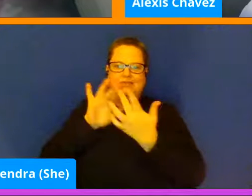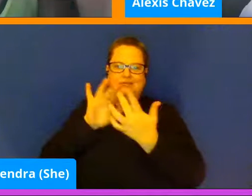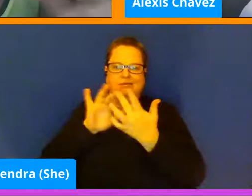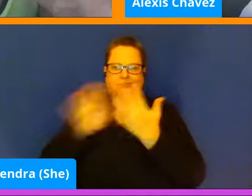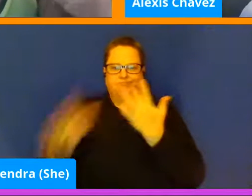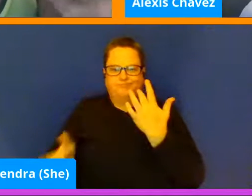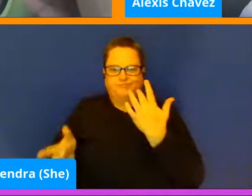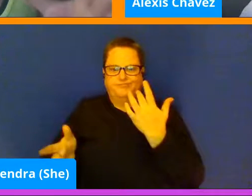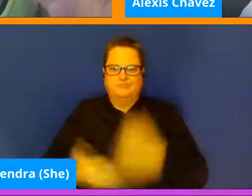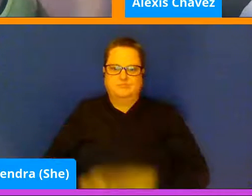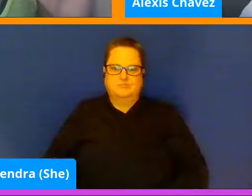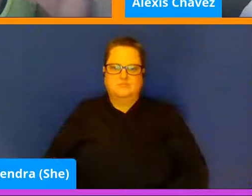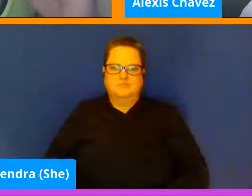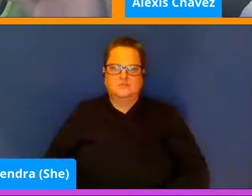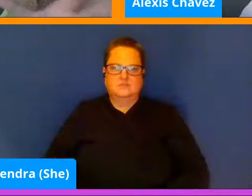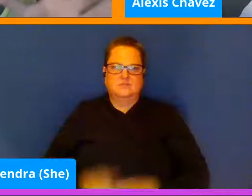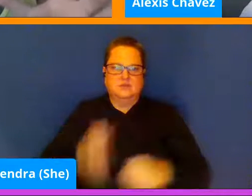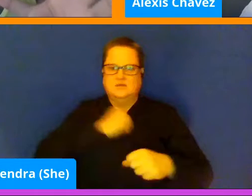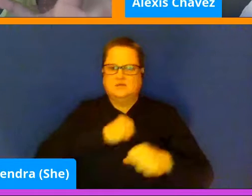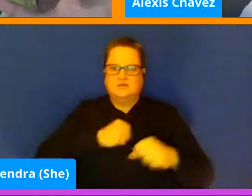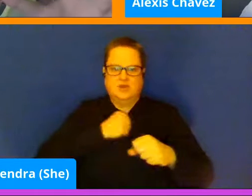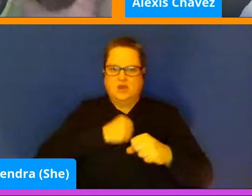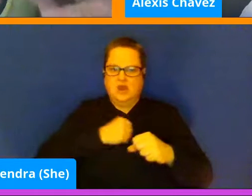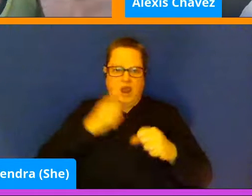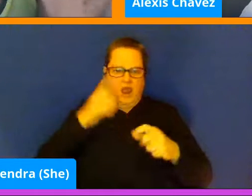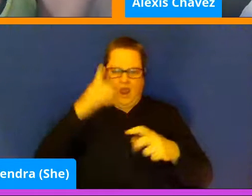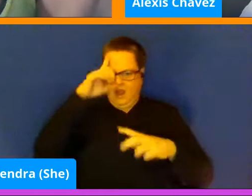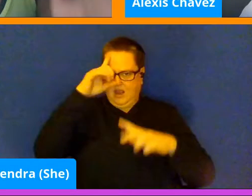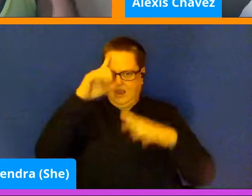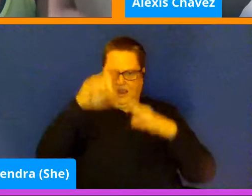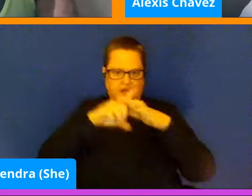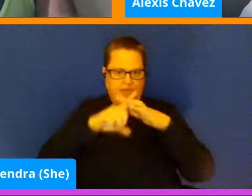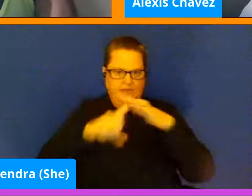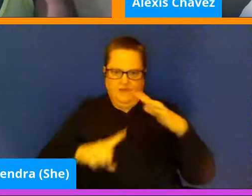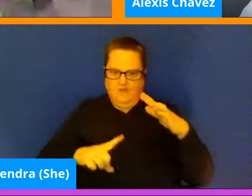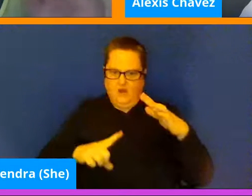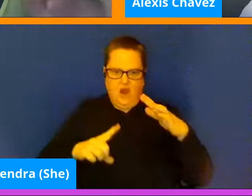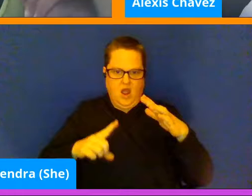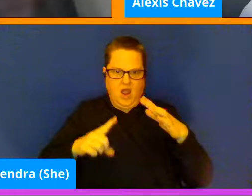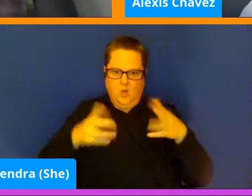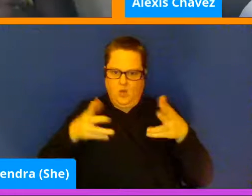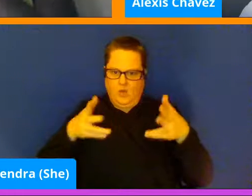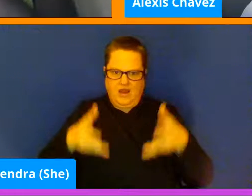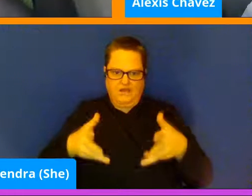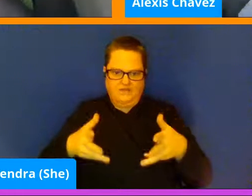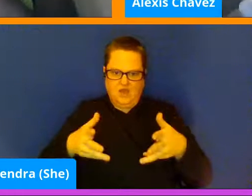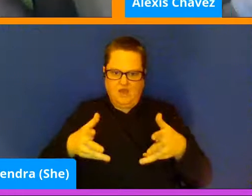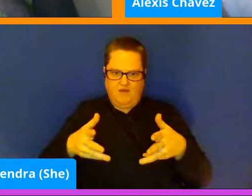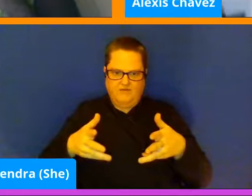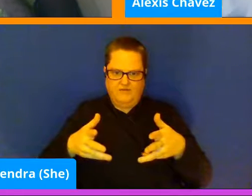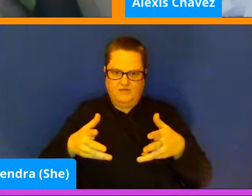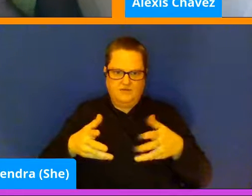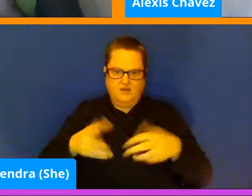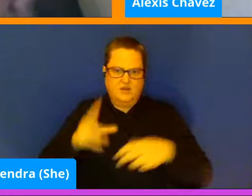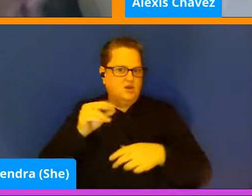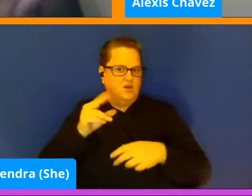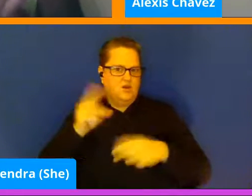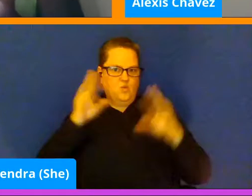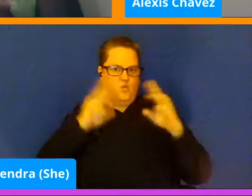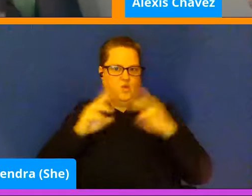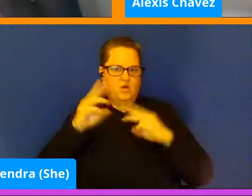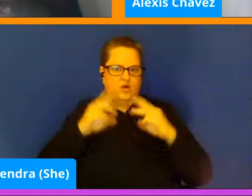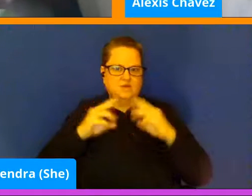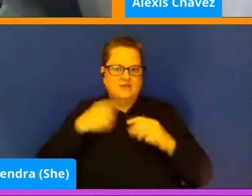So, sorry, I completely forgot where we left off. No worries. No worries.